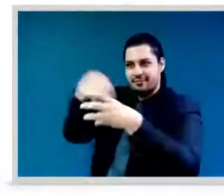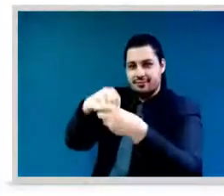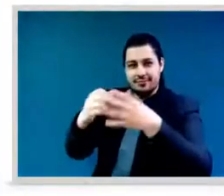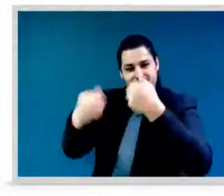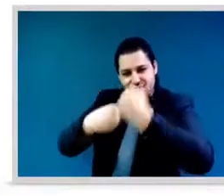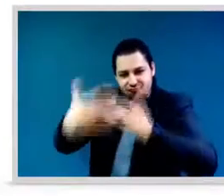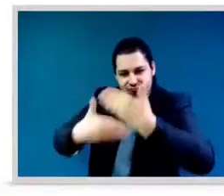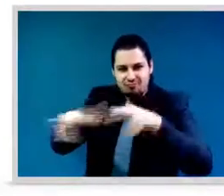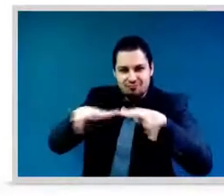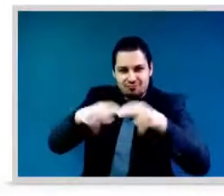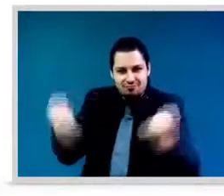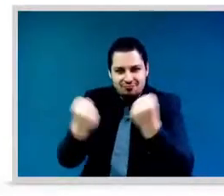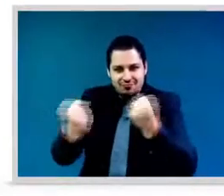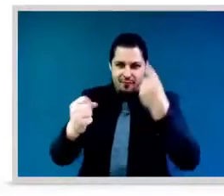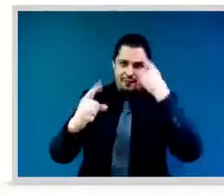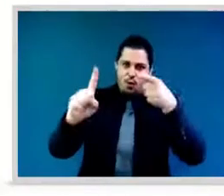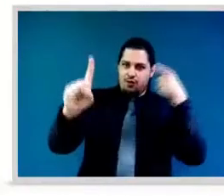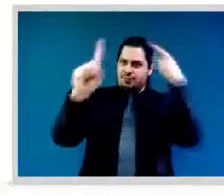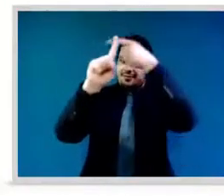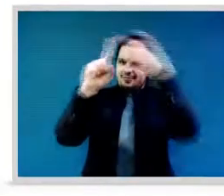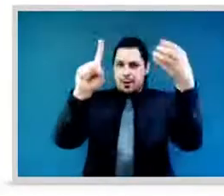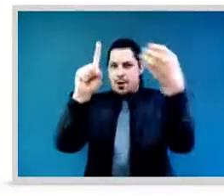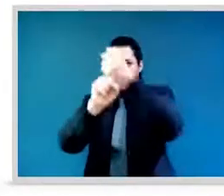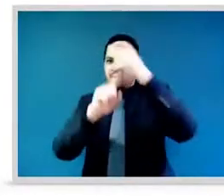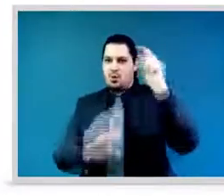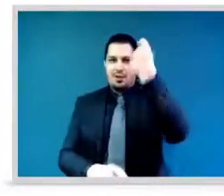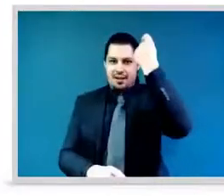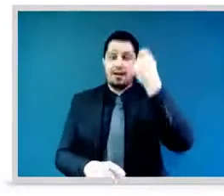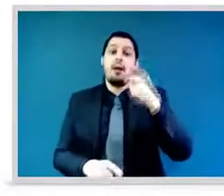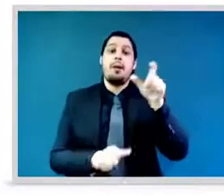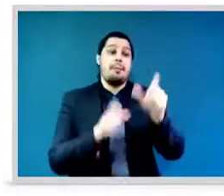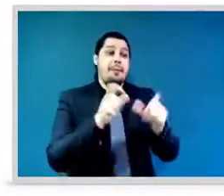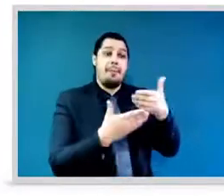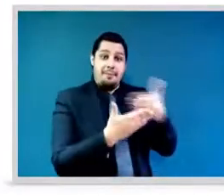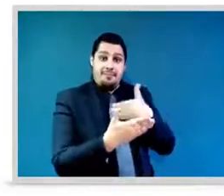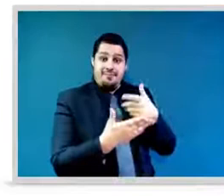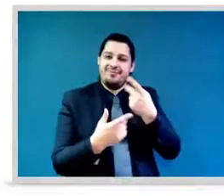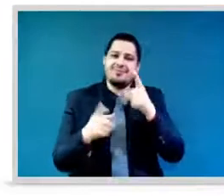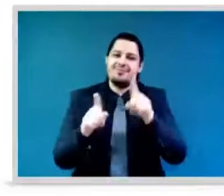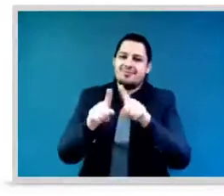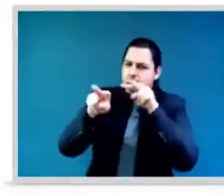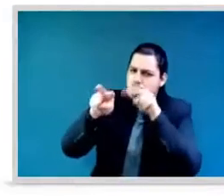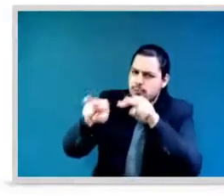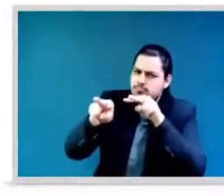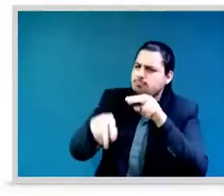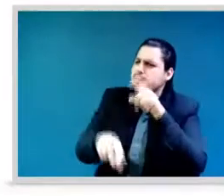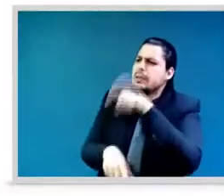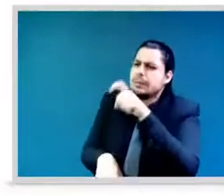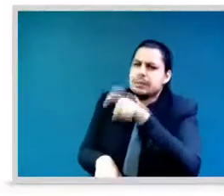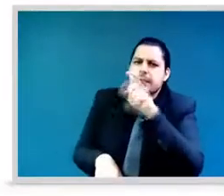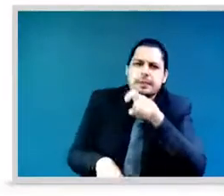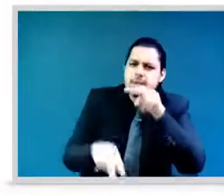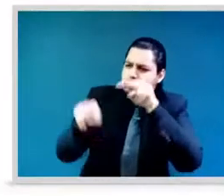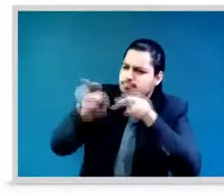who make up roughly 50 percent of the global population continue to be underrepresented in leadership and